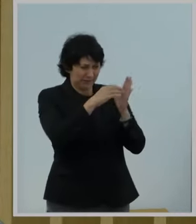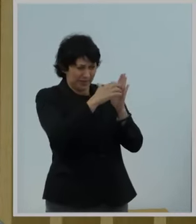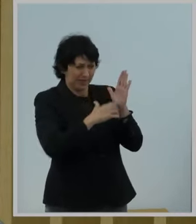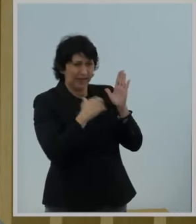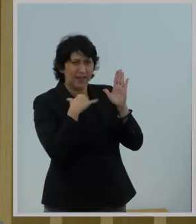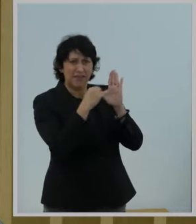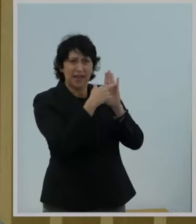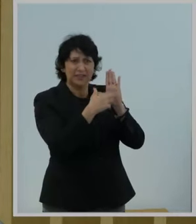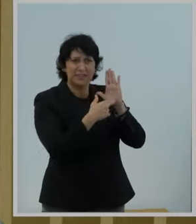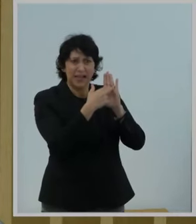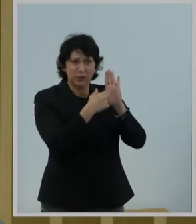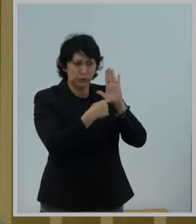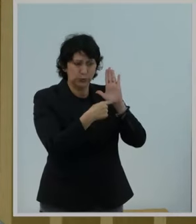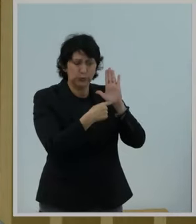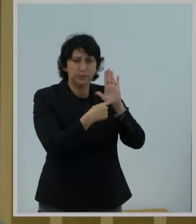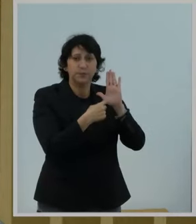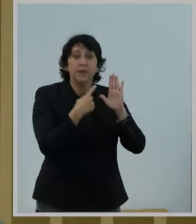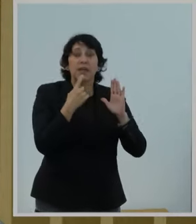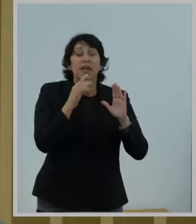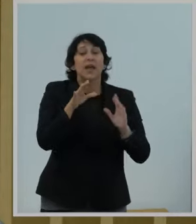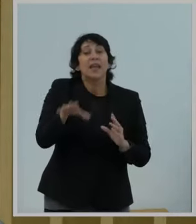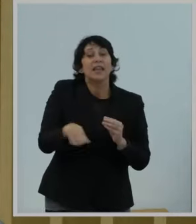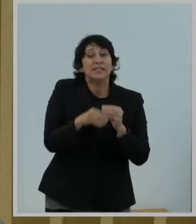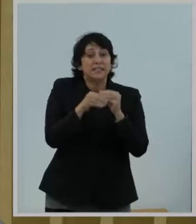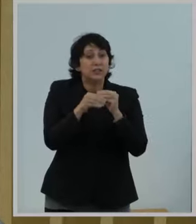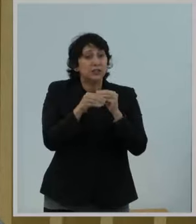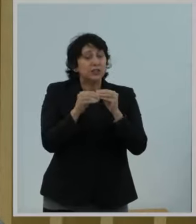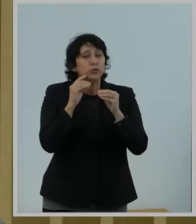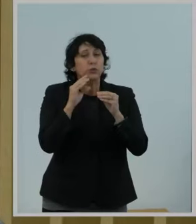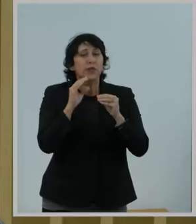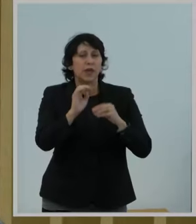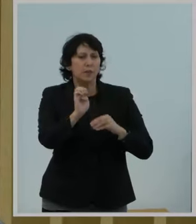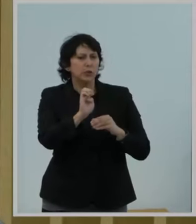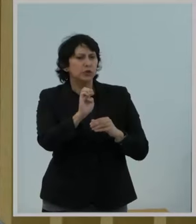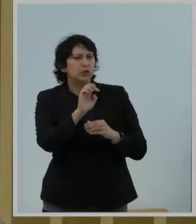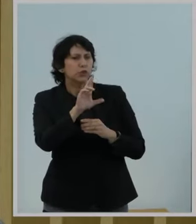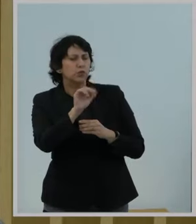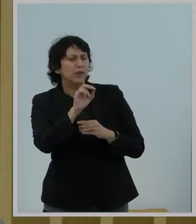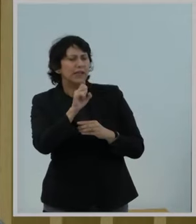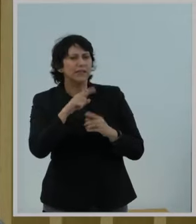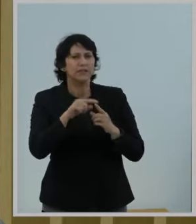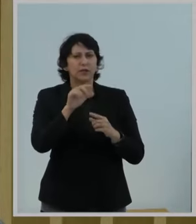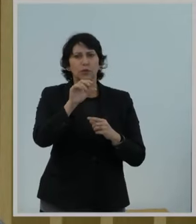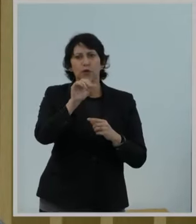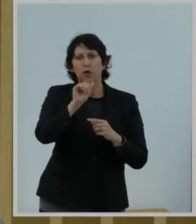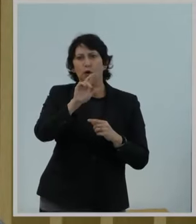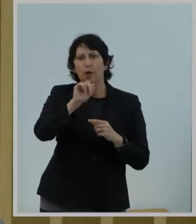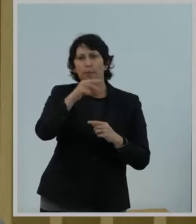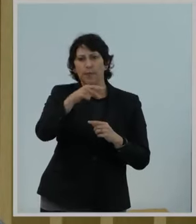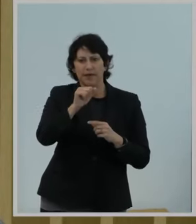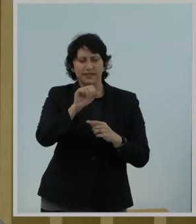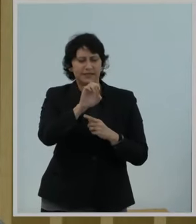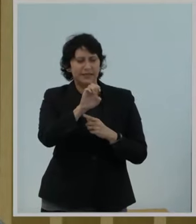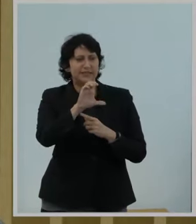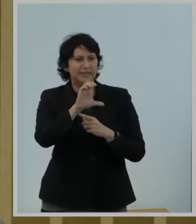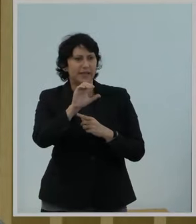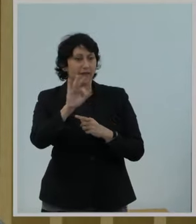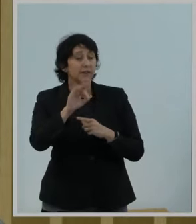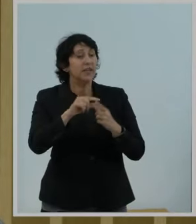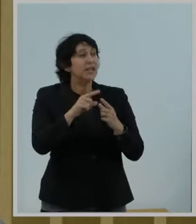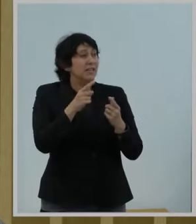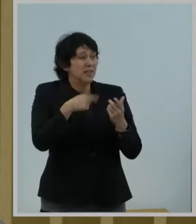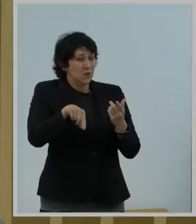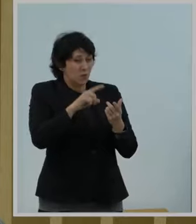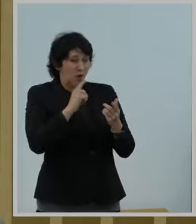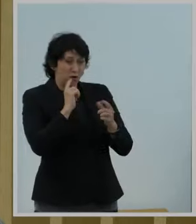In addition to the emergency relief provided under the ARPA's ECF, Congress allocated billions of